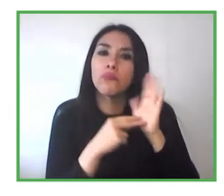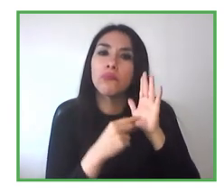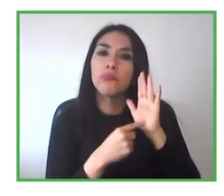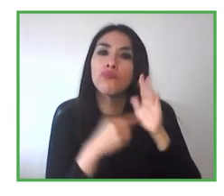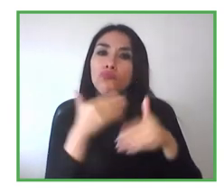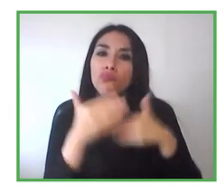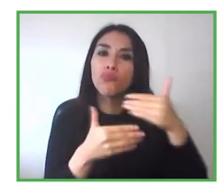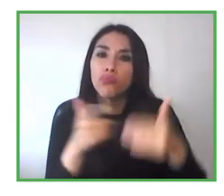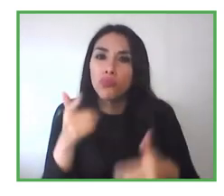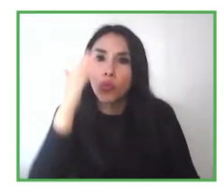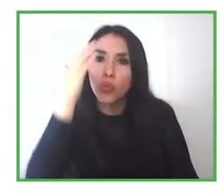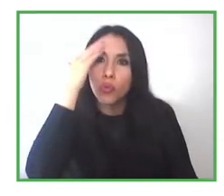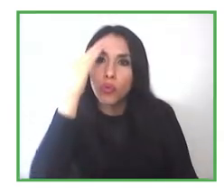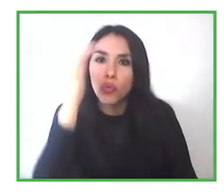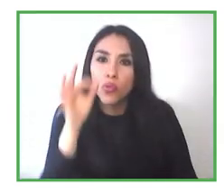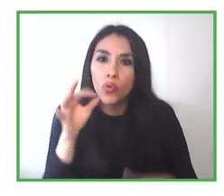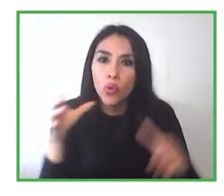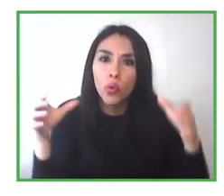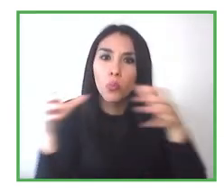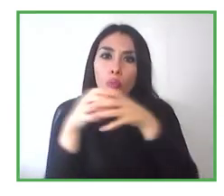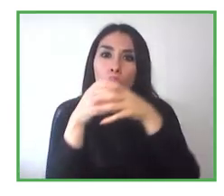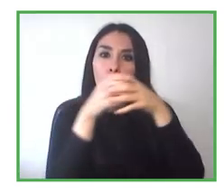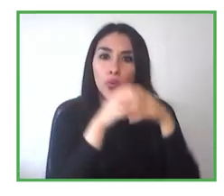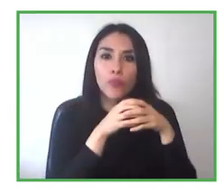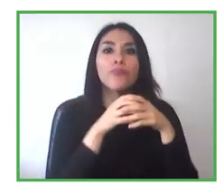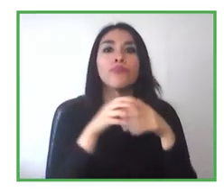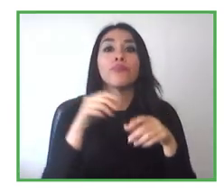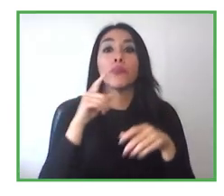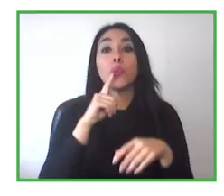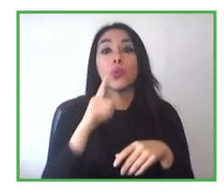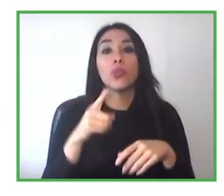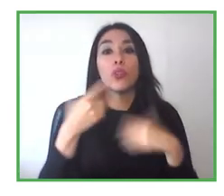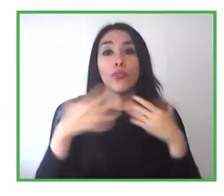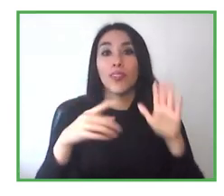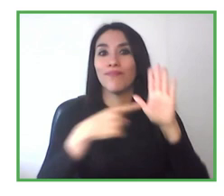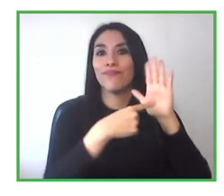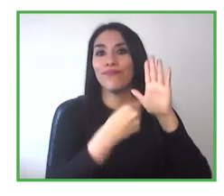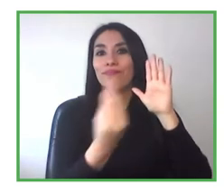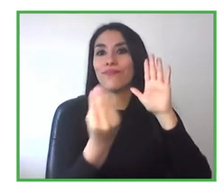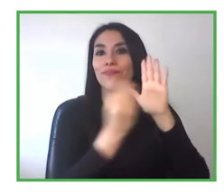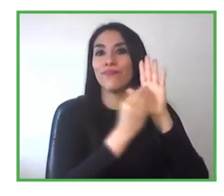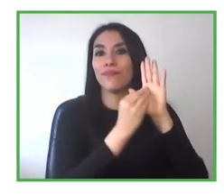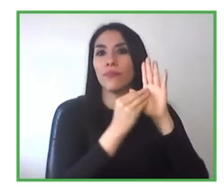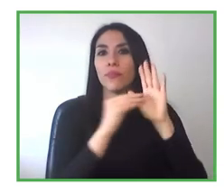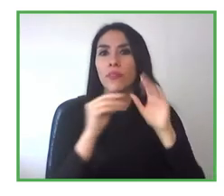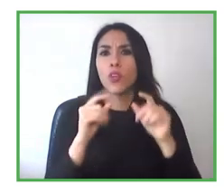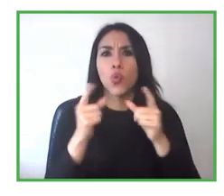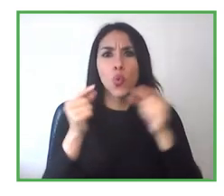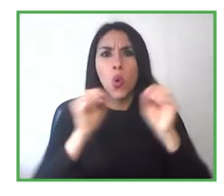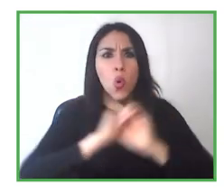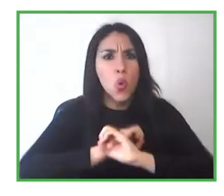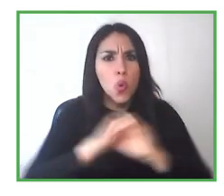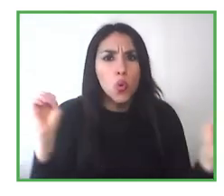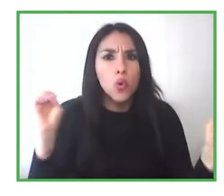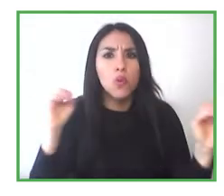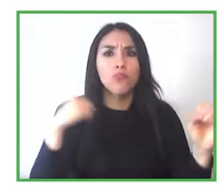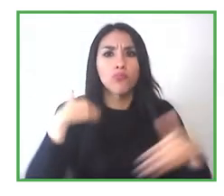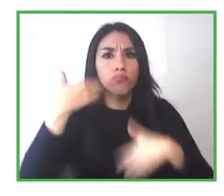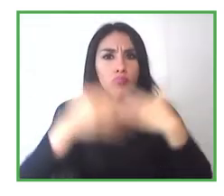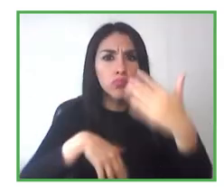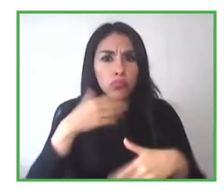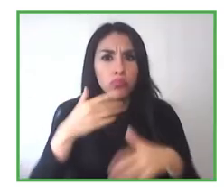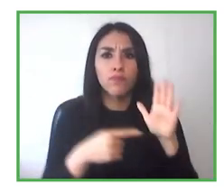this law just was passed without much preparation or methodologies, nor a lot of time for